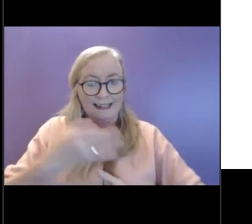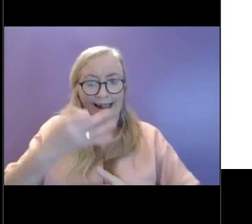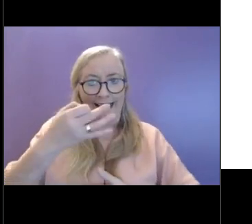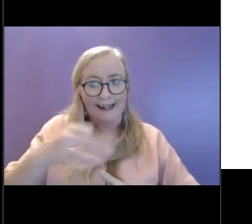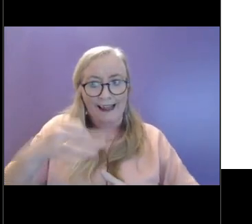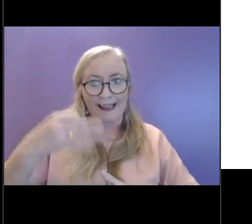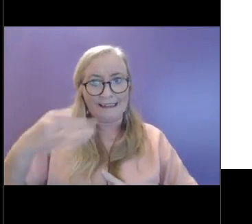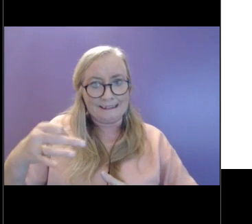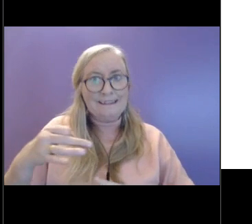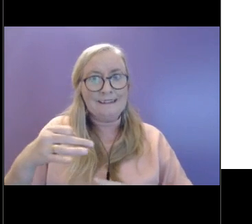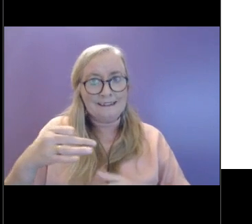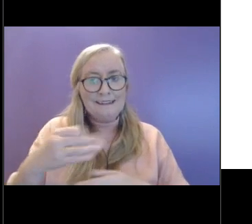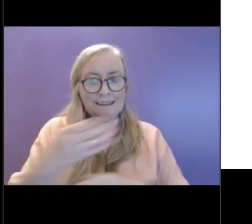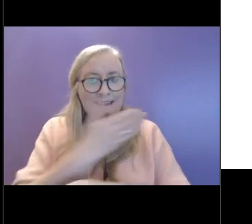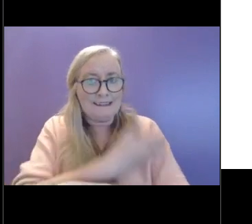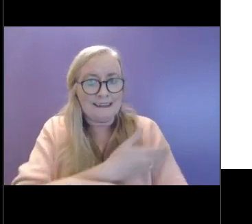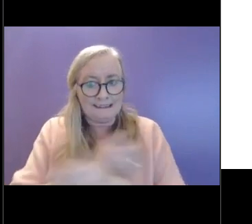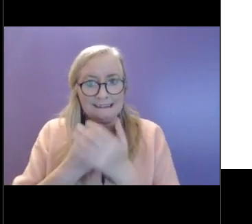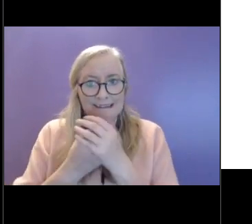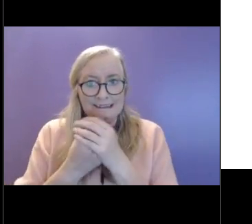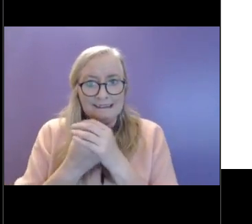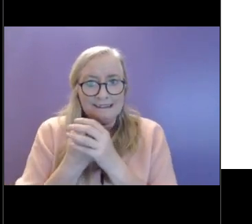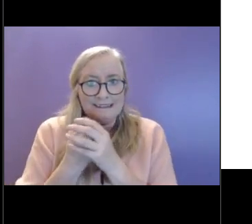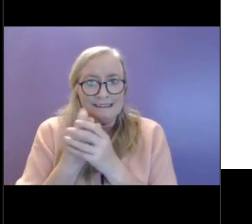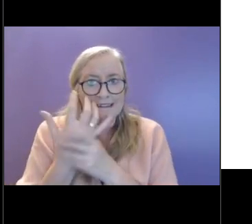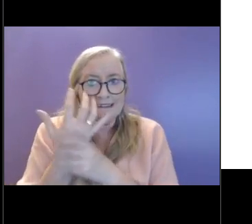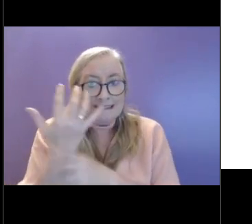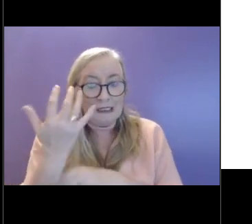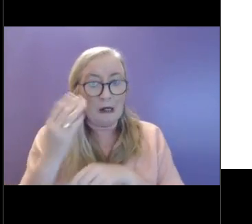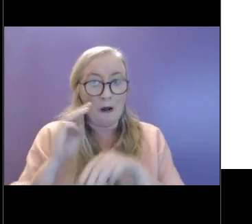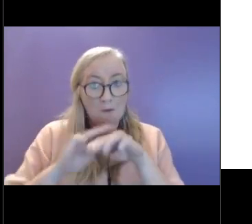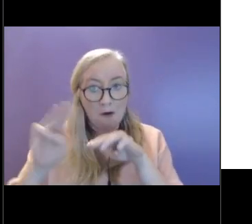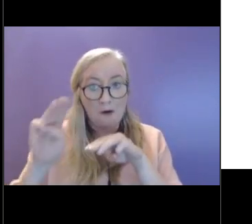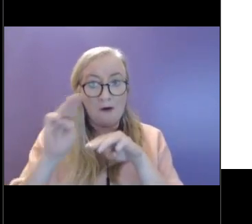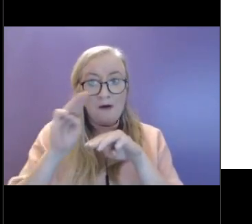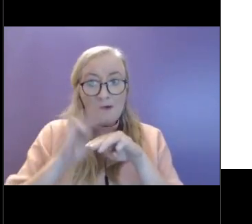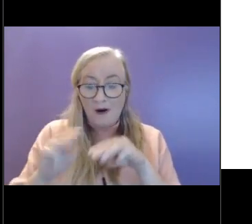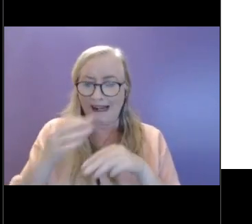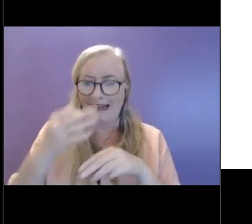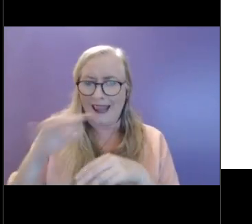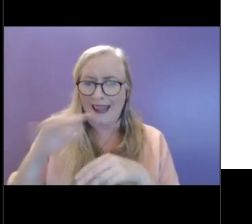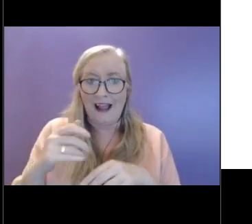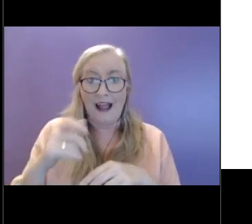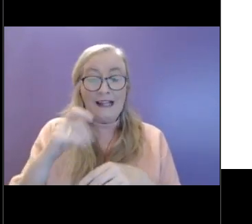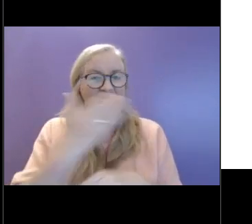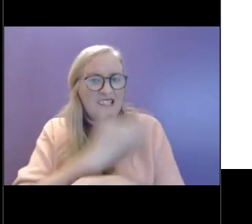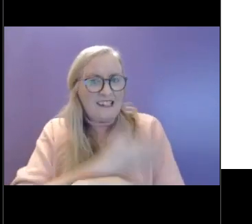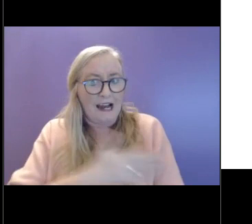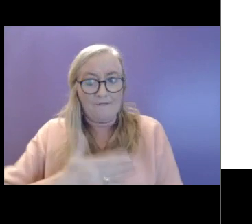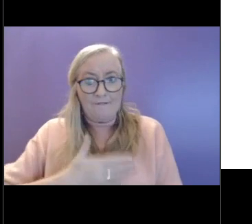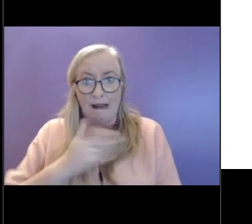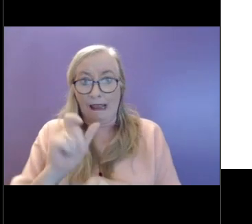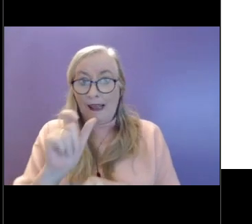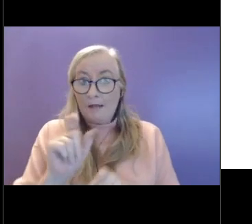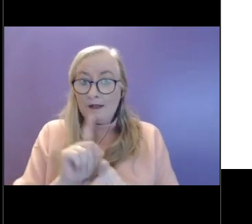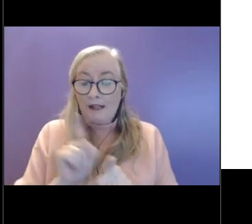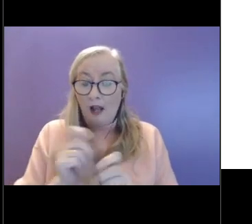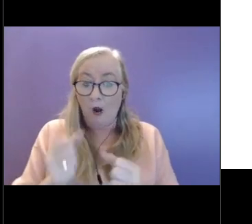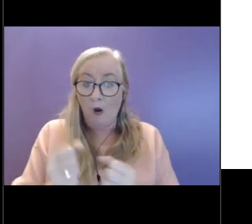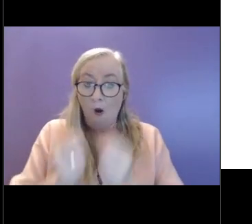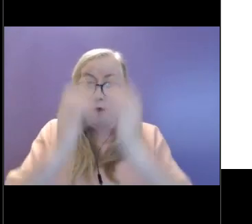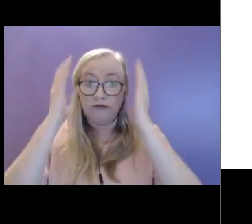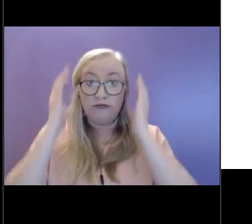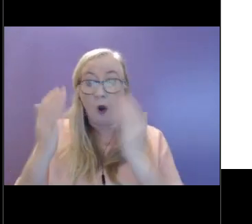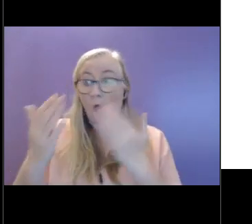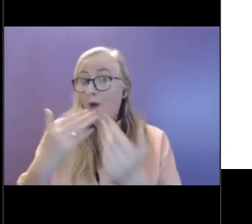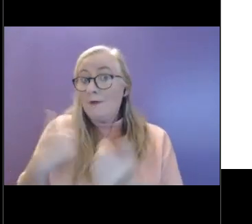to feel a little bit kind of might start coming up for us and start to feel a little bit overwhelming. And we might find that even the things that we enjoy